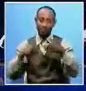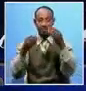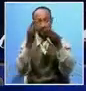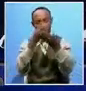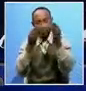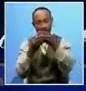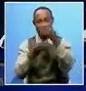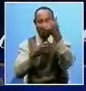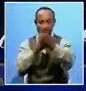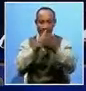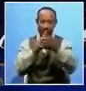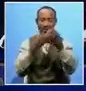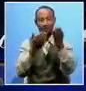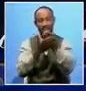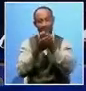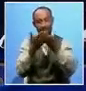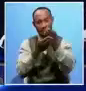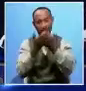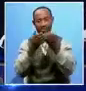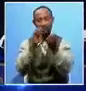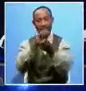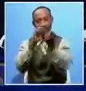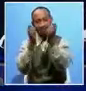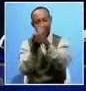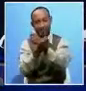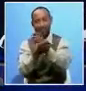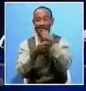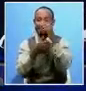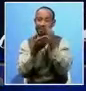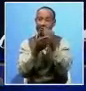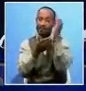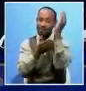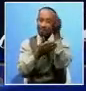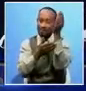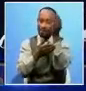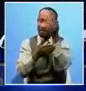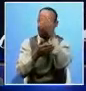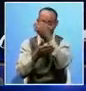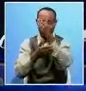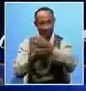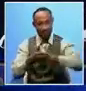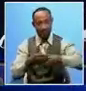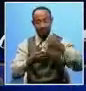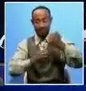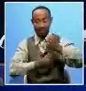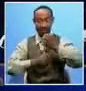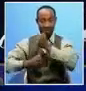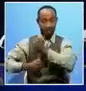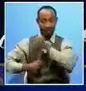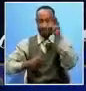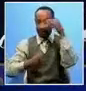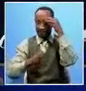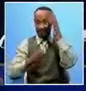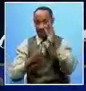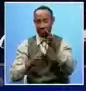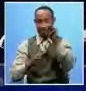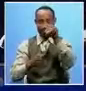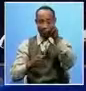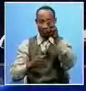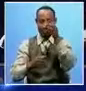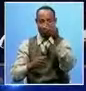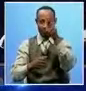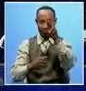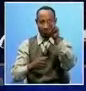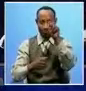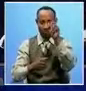to the country's economic transformation. The president said this in a speech read on his behalf by Defense Minister Ambrose Lufuma during the